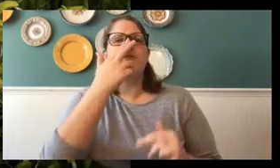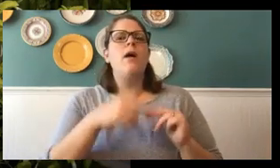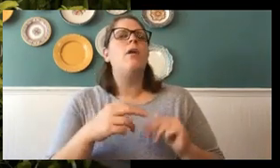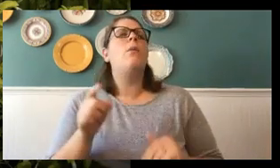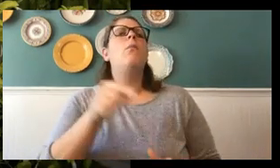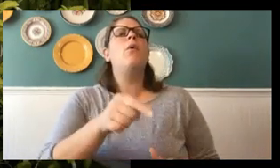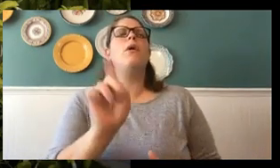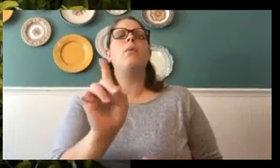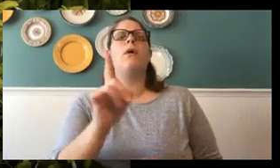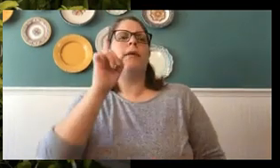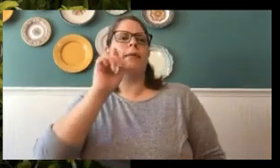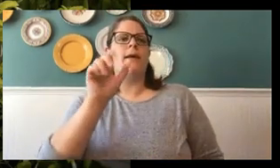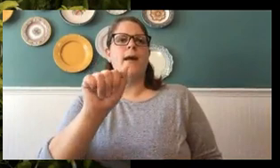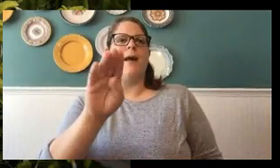be.